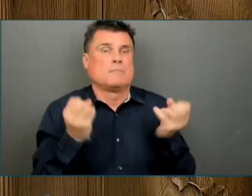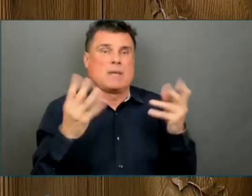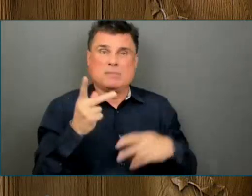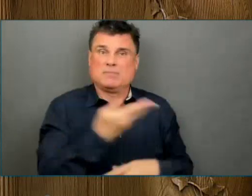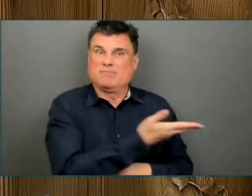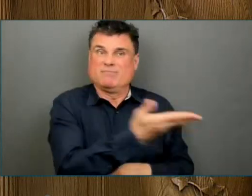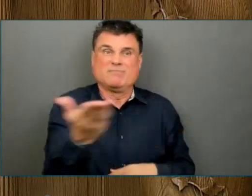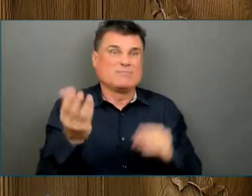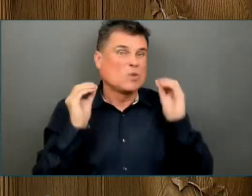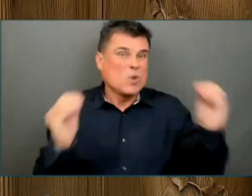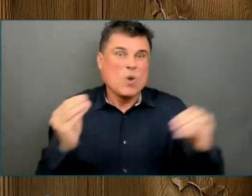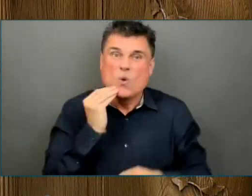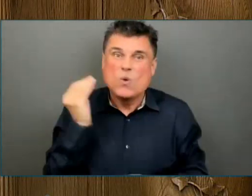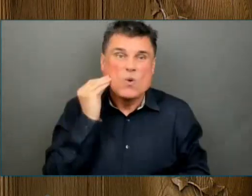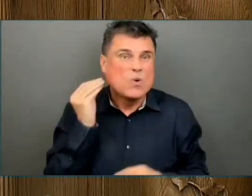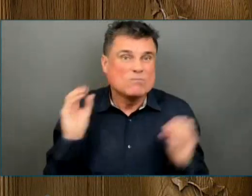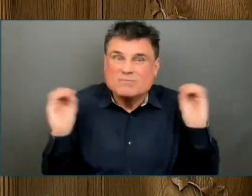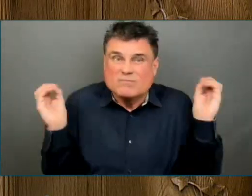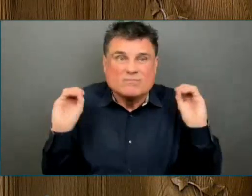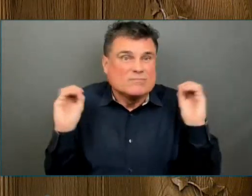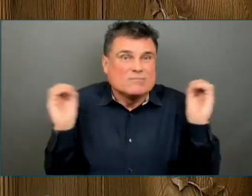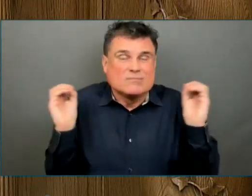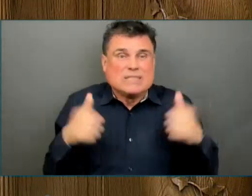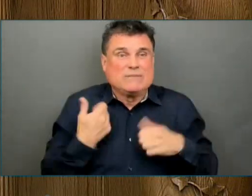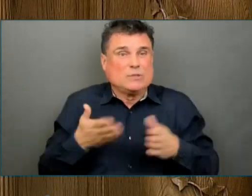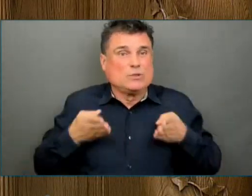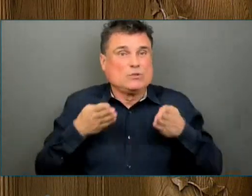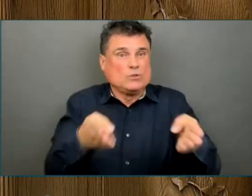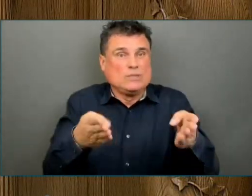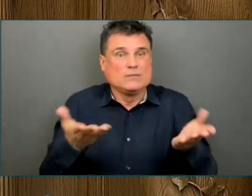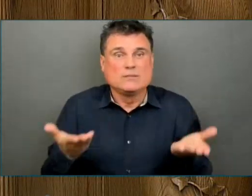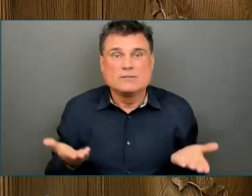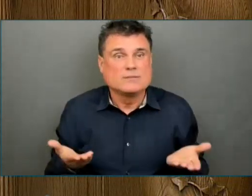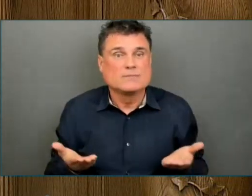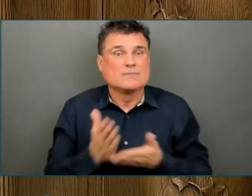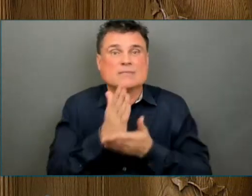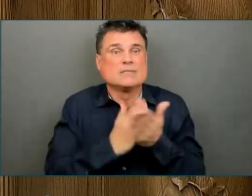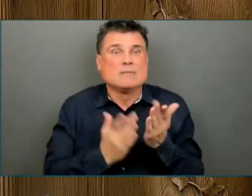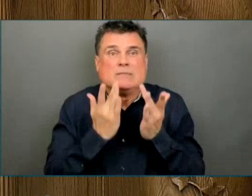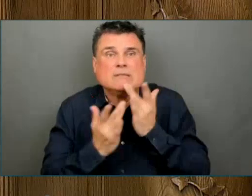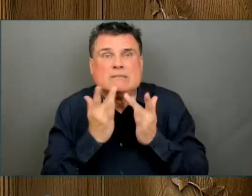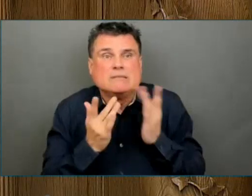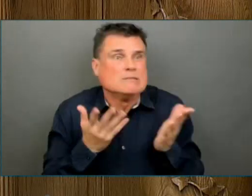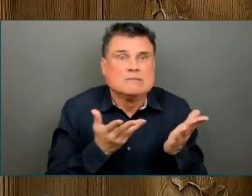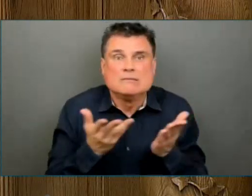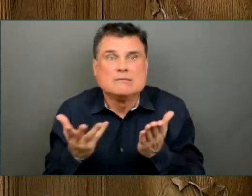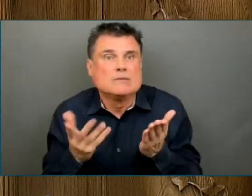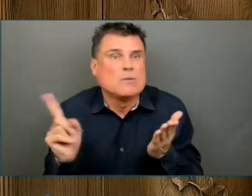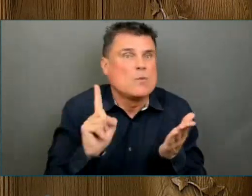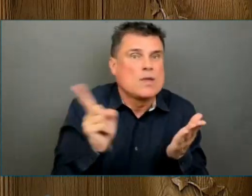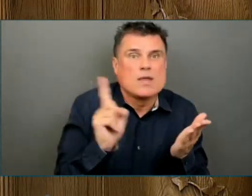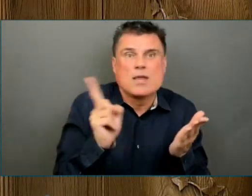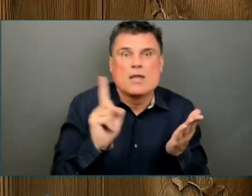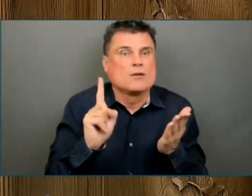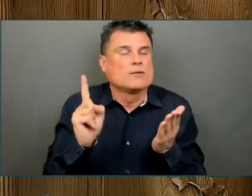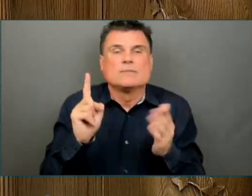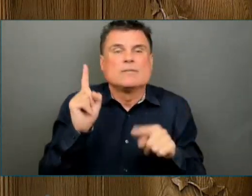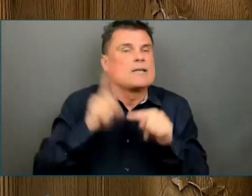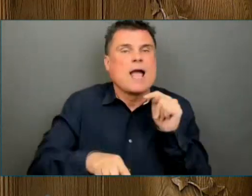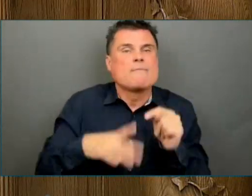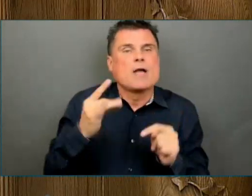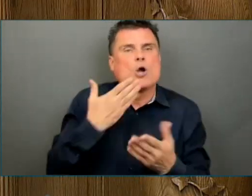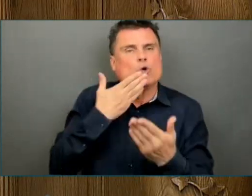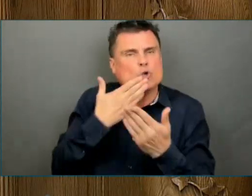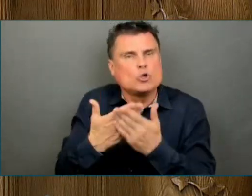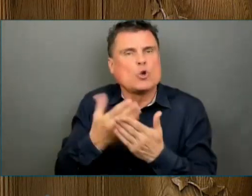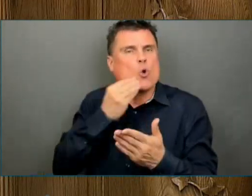Those without a real home or decent shelter, many of whom suffer from mental illness and addiction, have found themselves living in dense encampments,